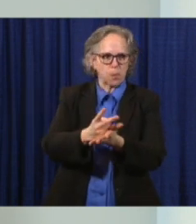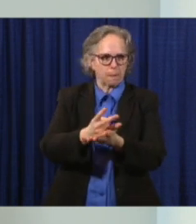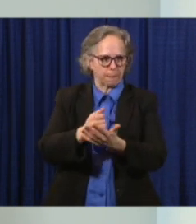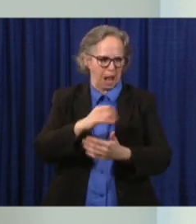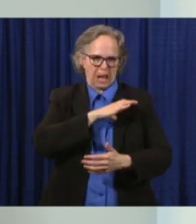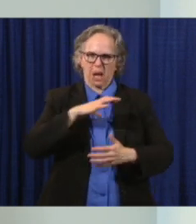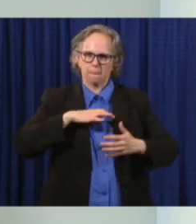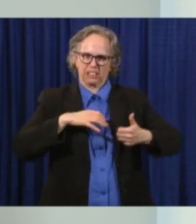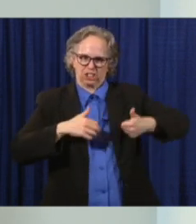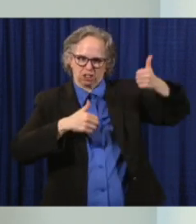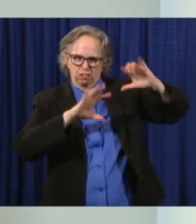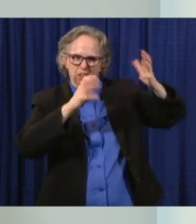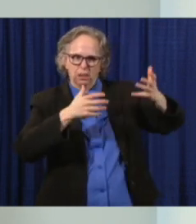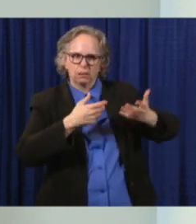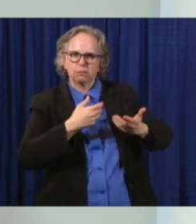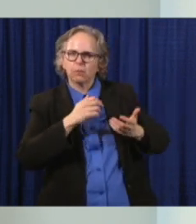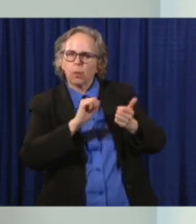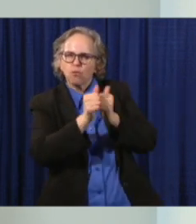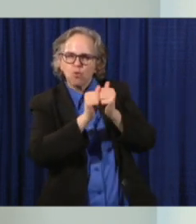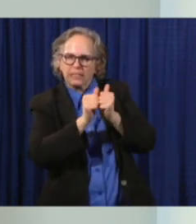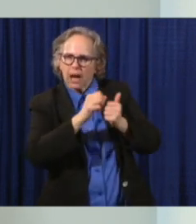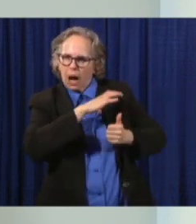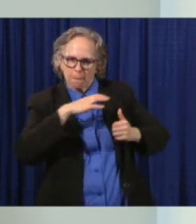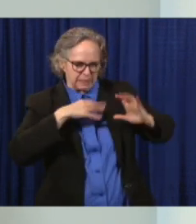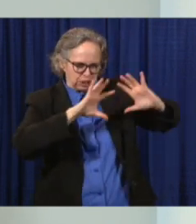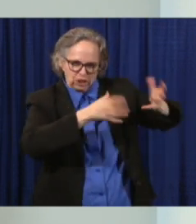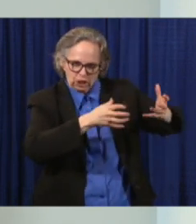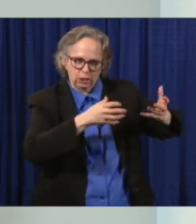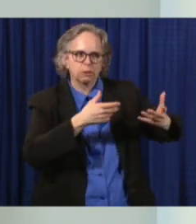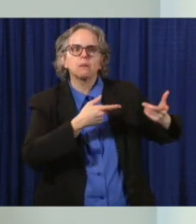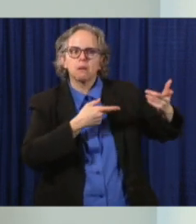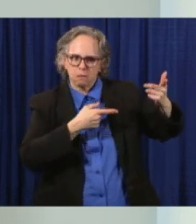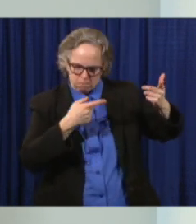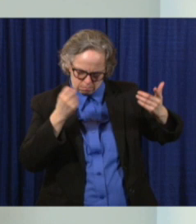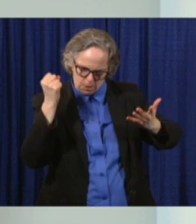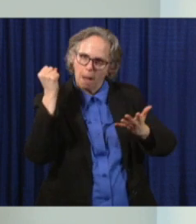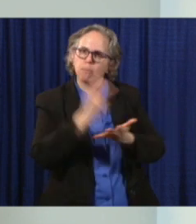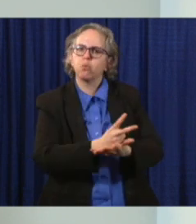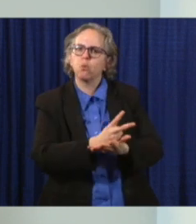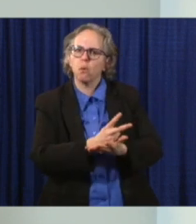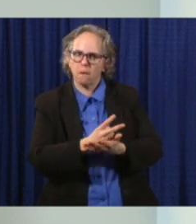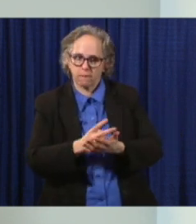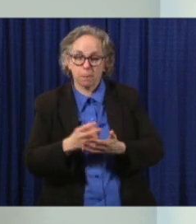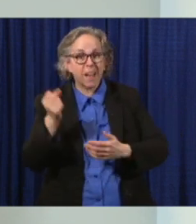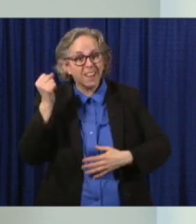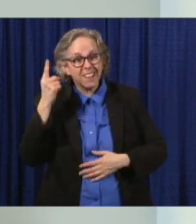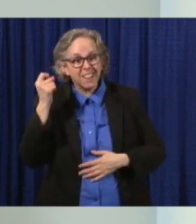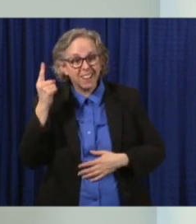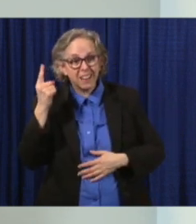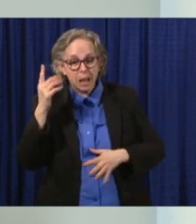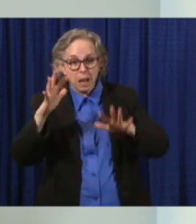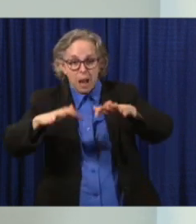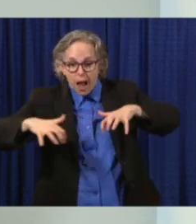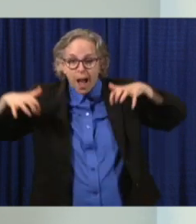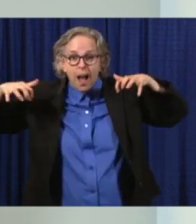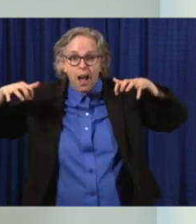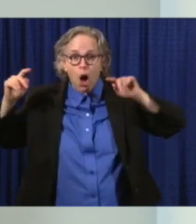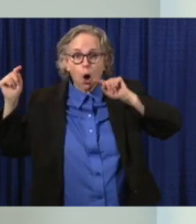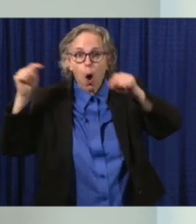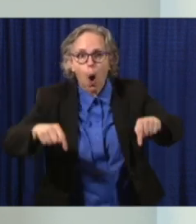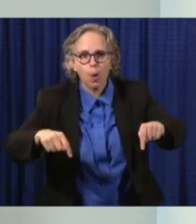the Racing Commission to make sure that these activities can take place. But spectators, spectators will be